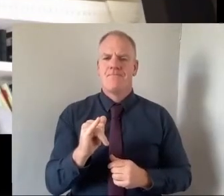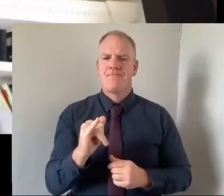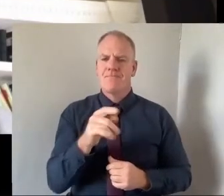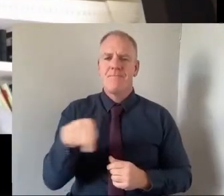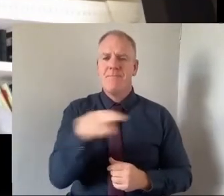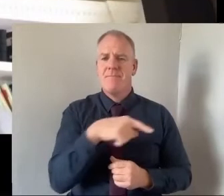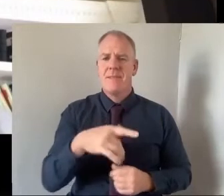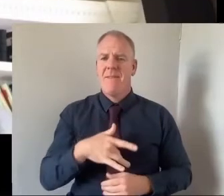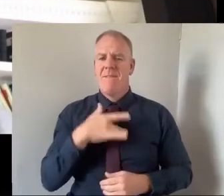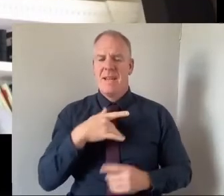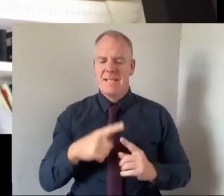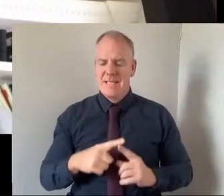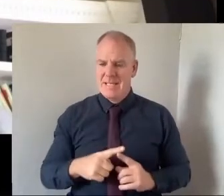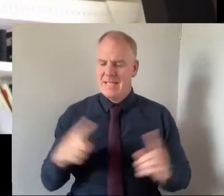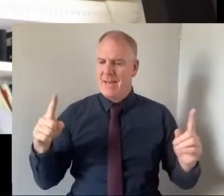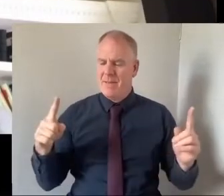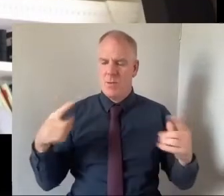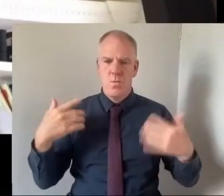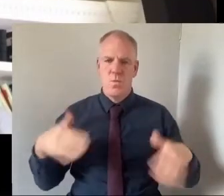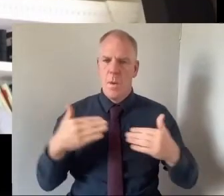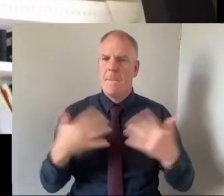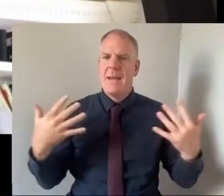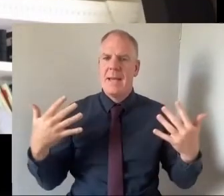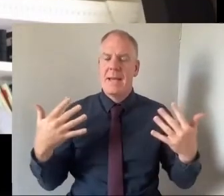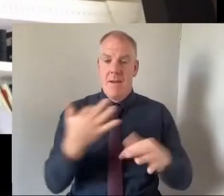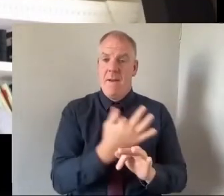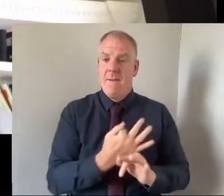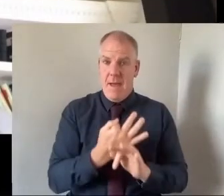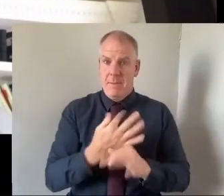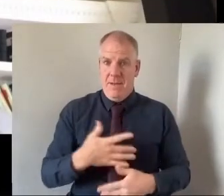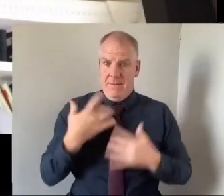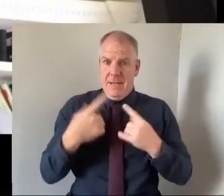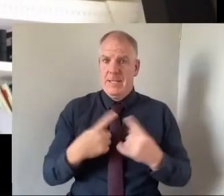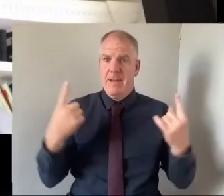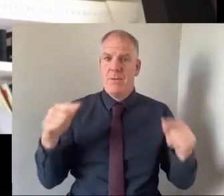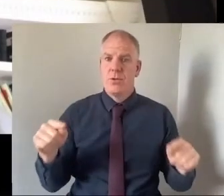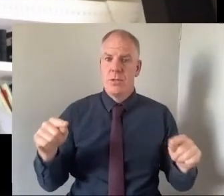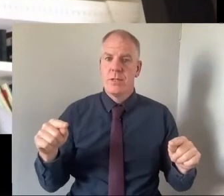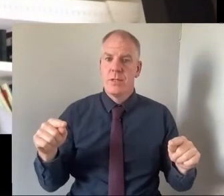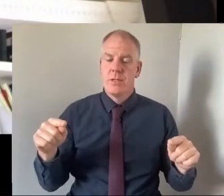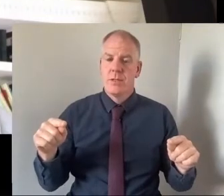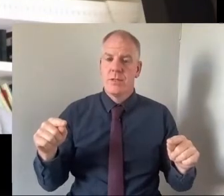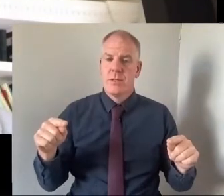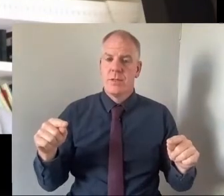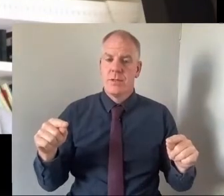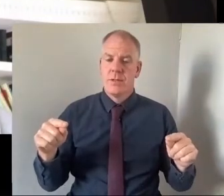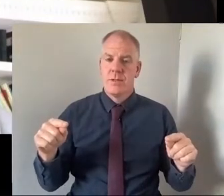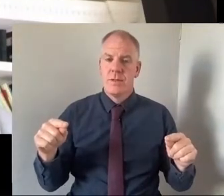differences and their families see the differences as being quite